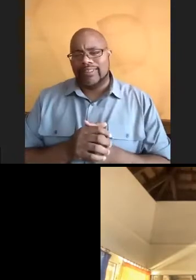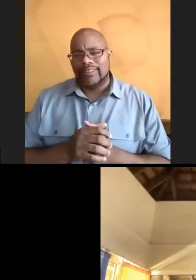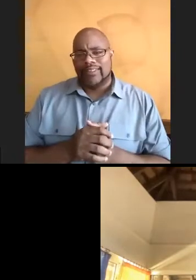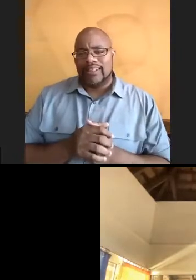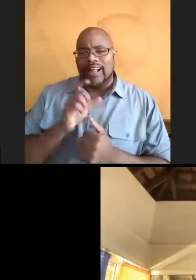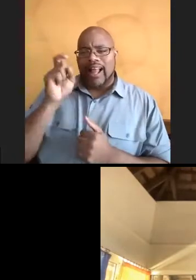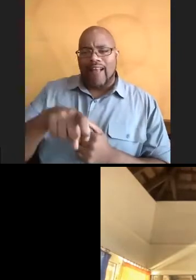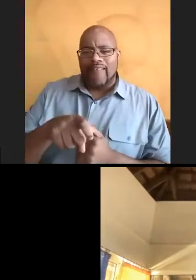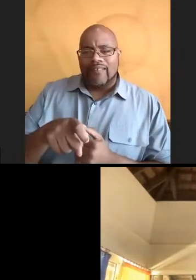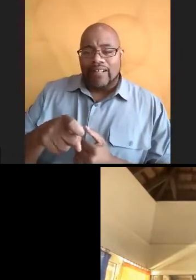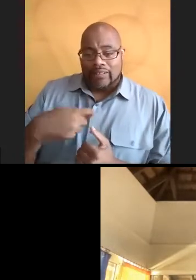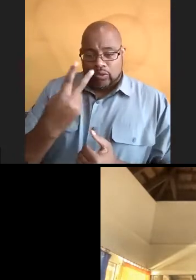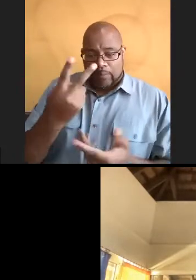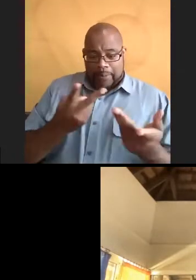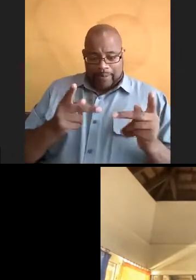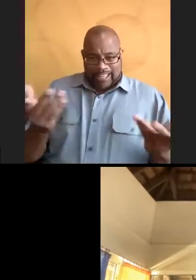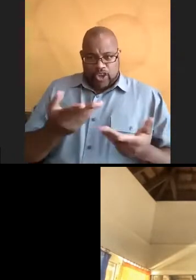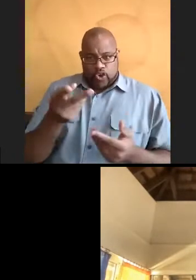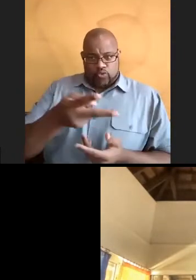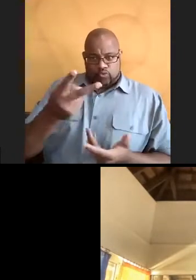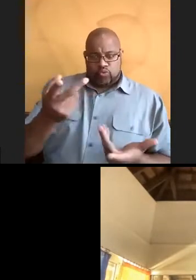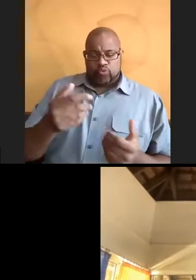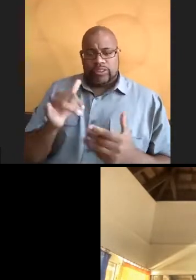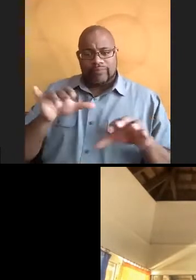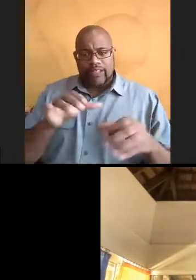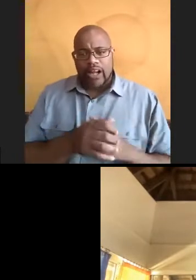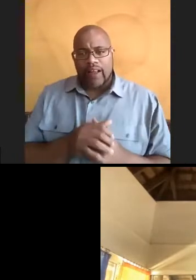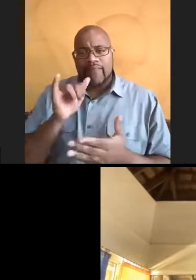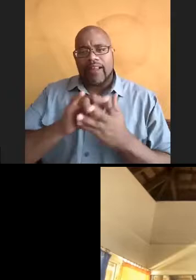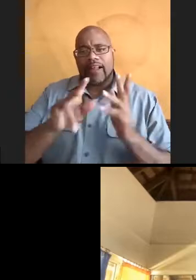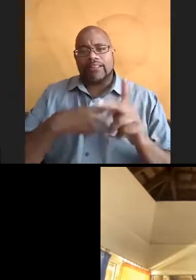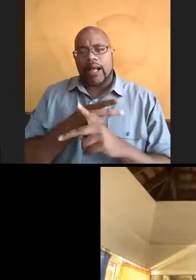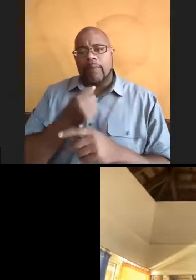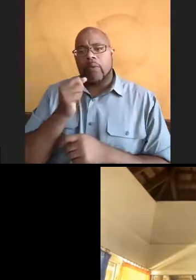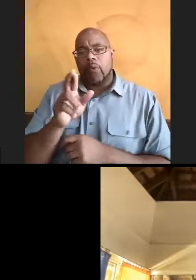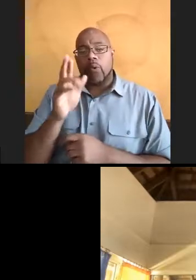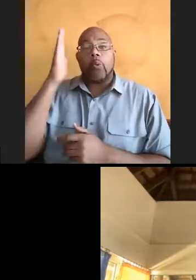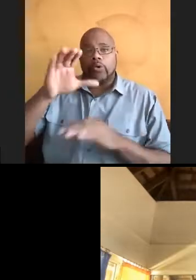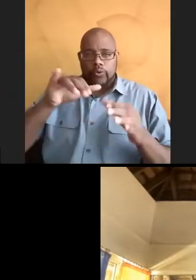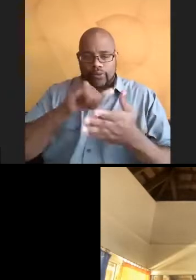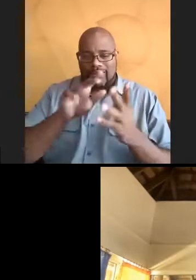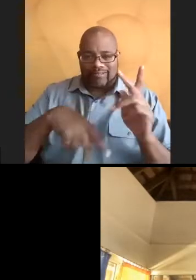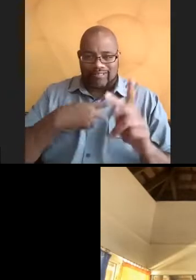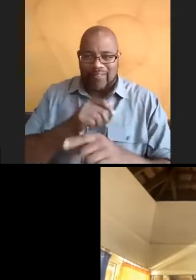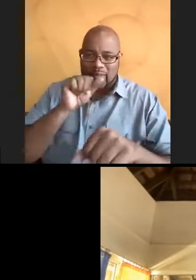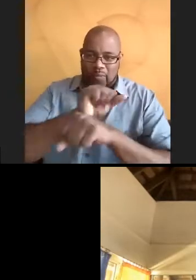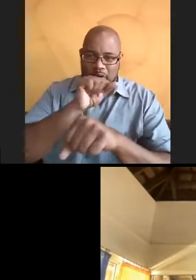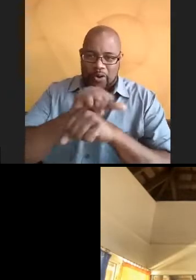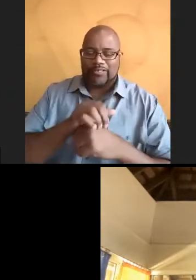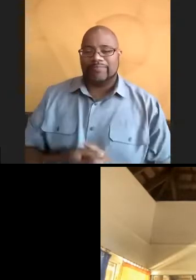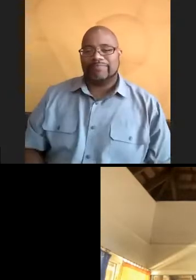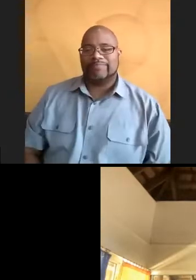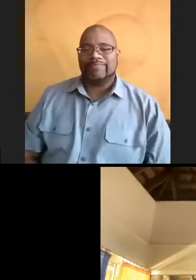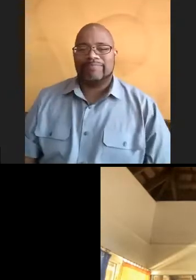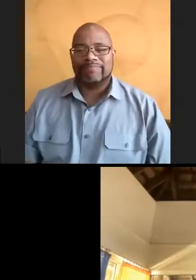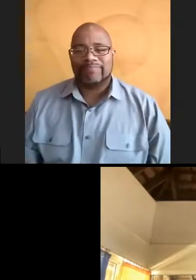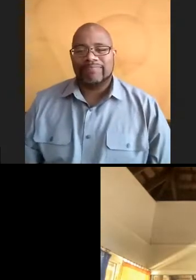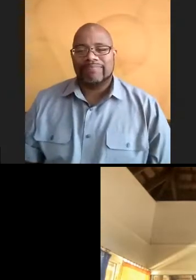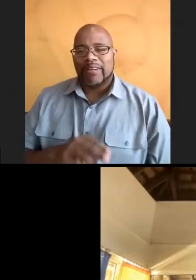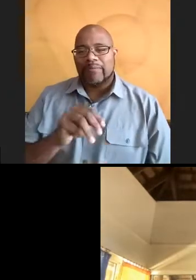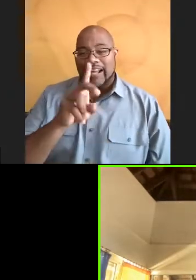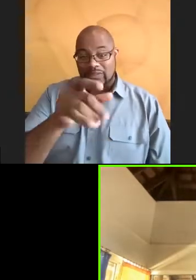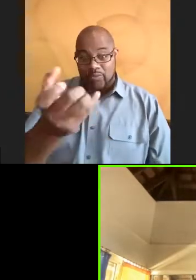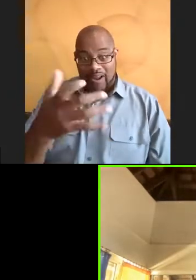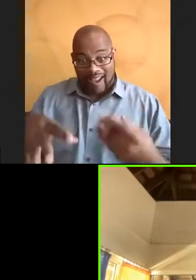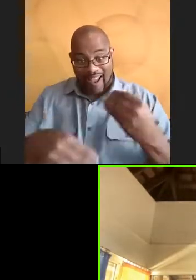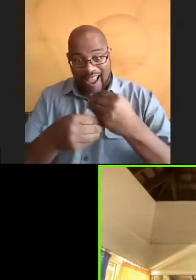have two people right here who have done that type or will be doing that type of work. Maddie, I don't know if you wanted to add